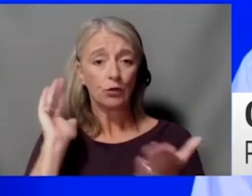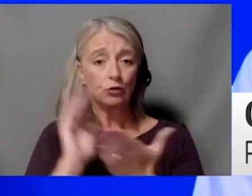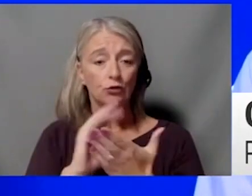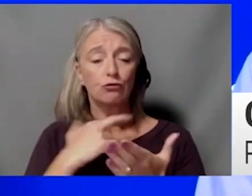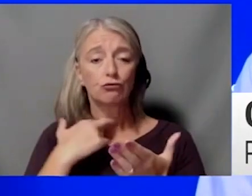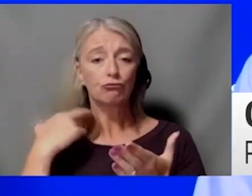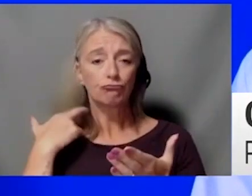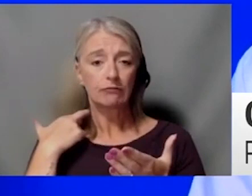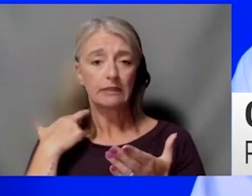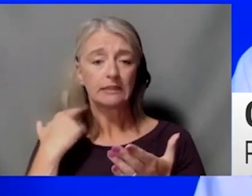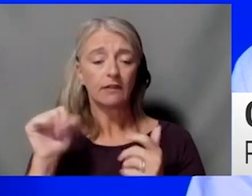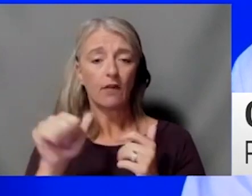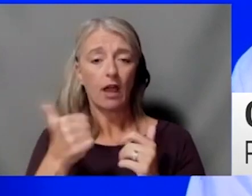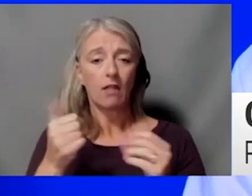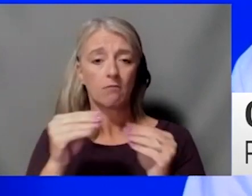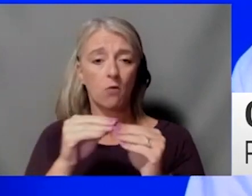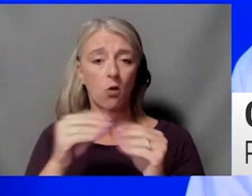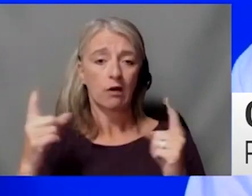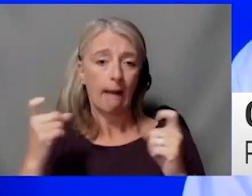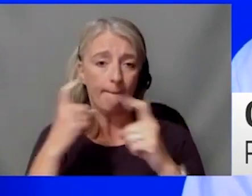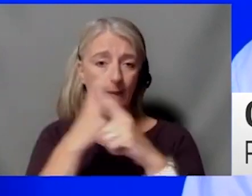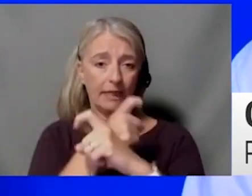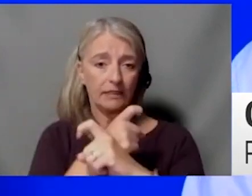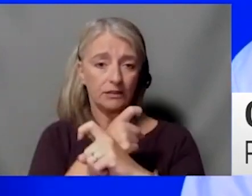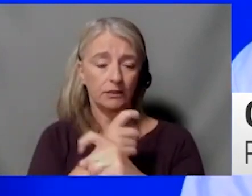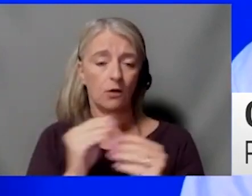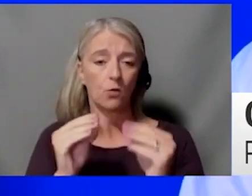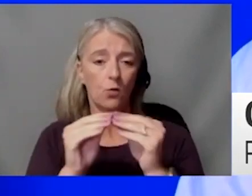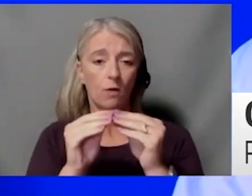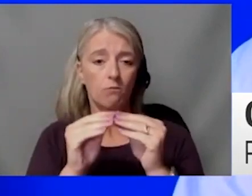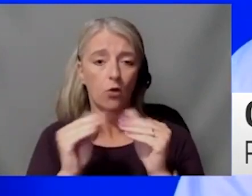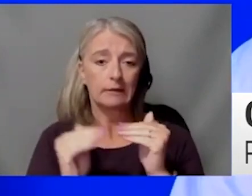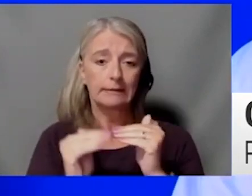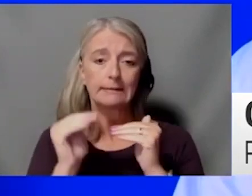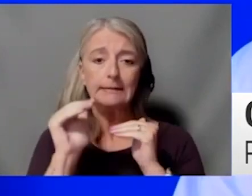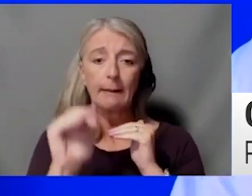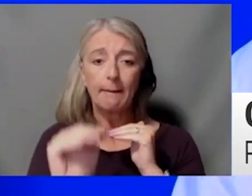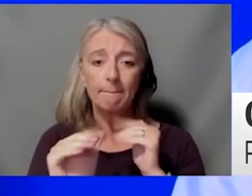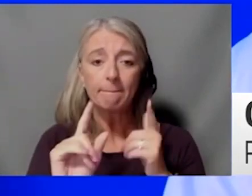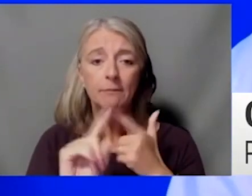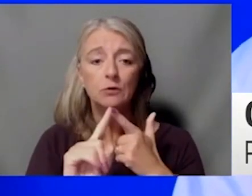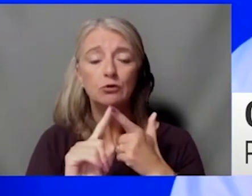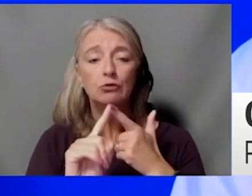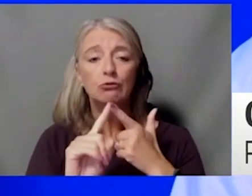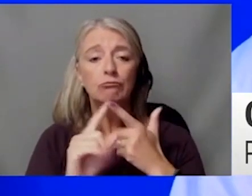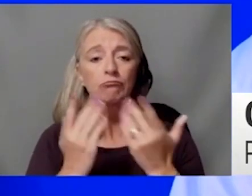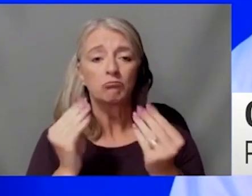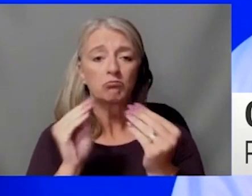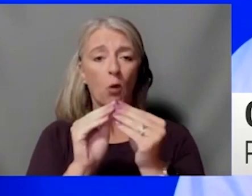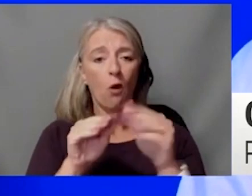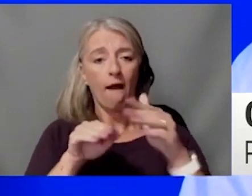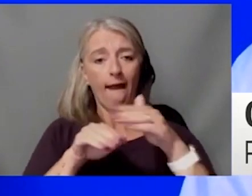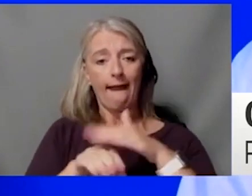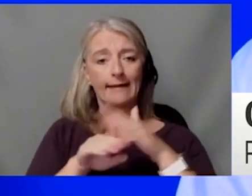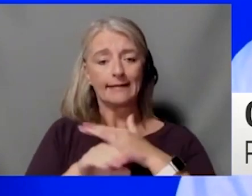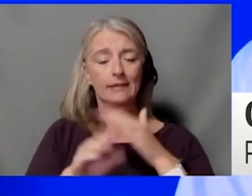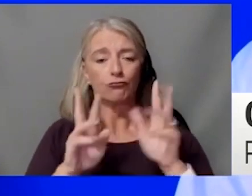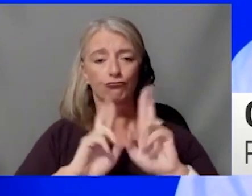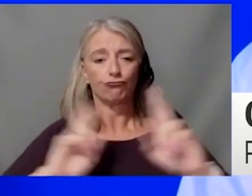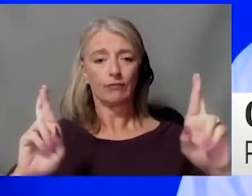other complications. I think this is one more step to make access more readily available to everybody.